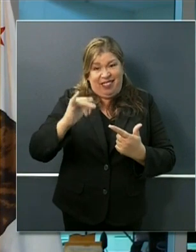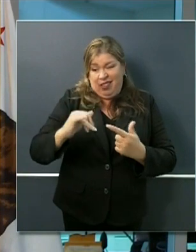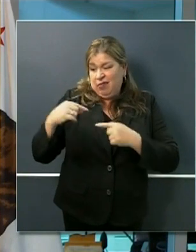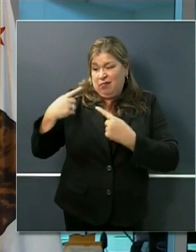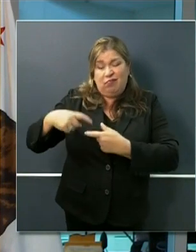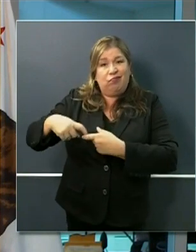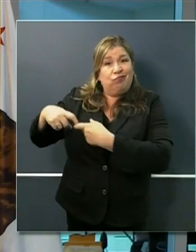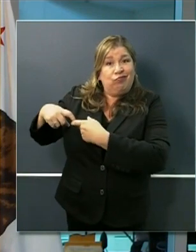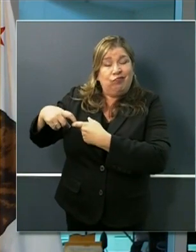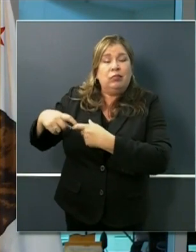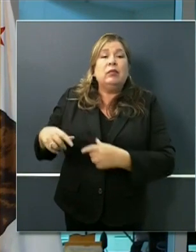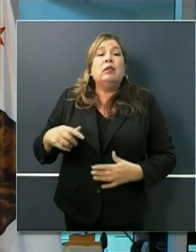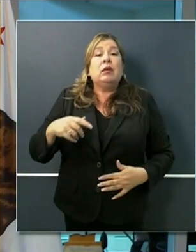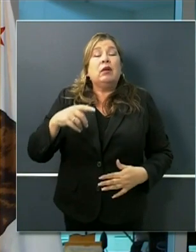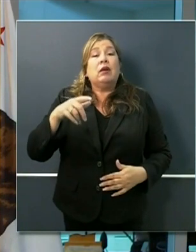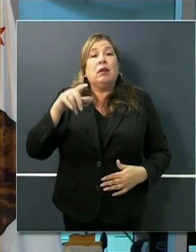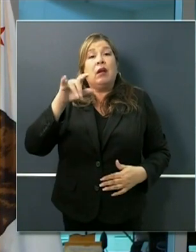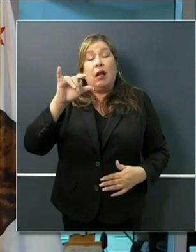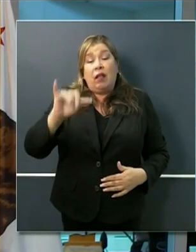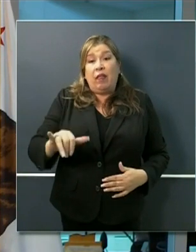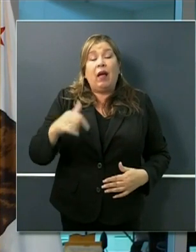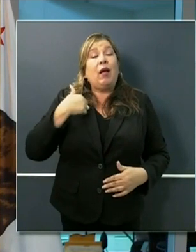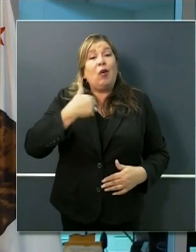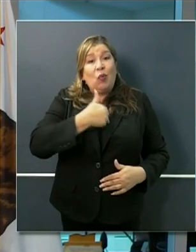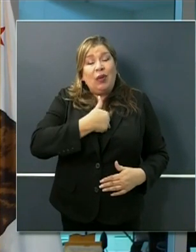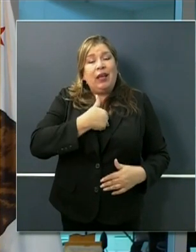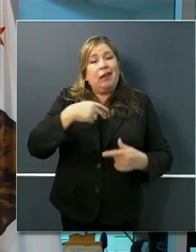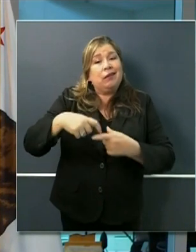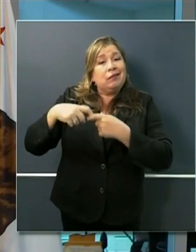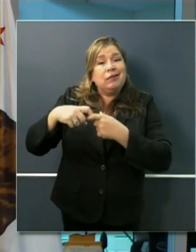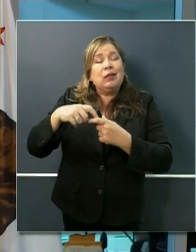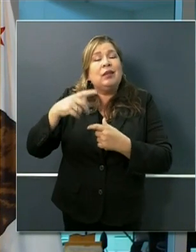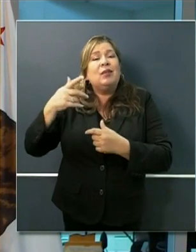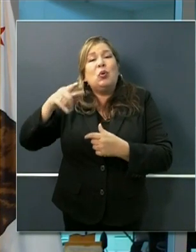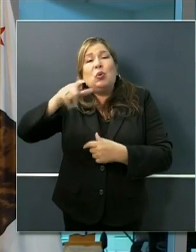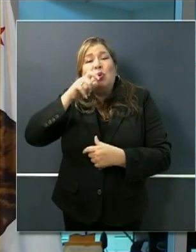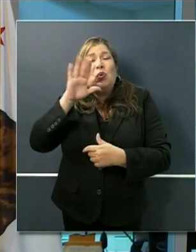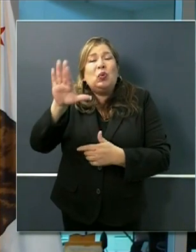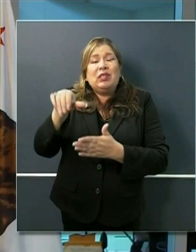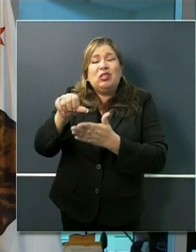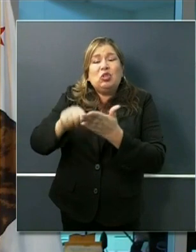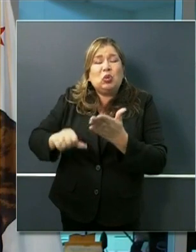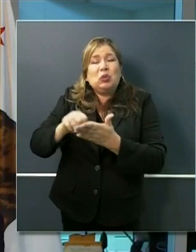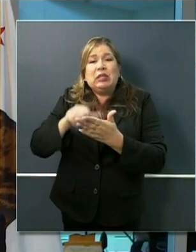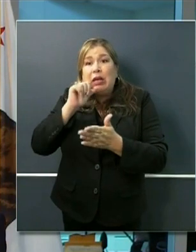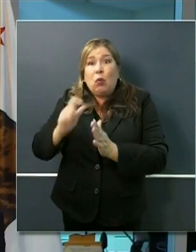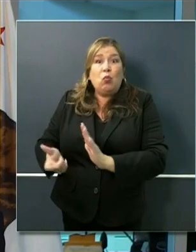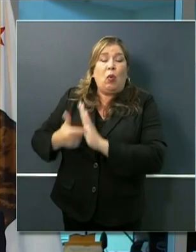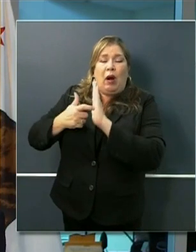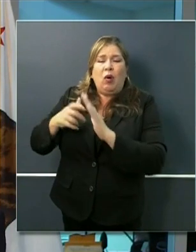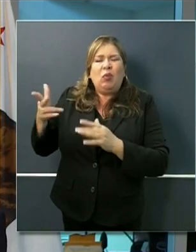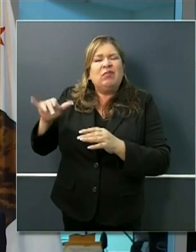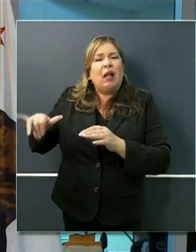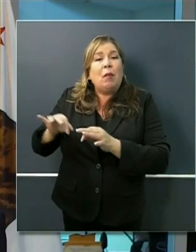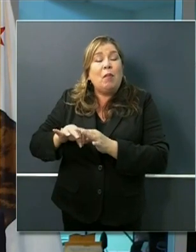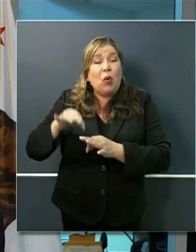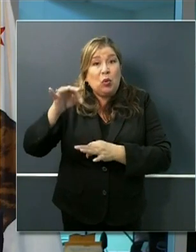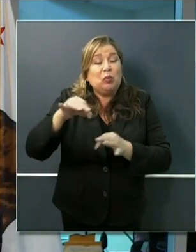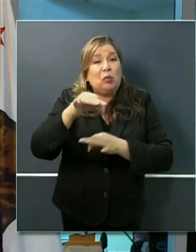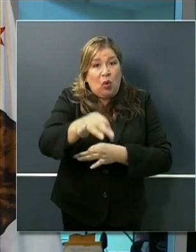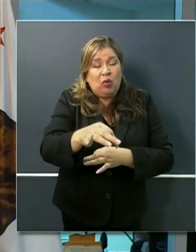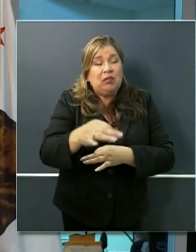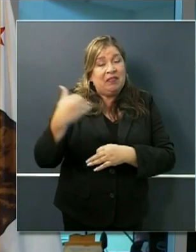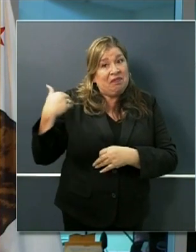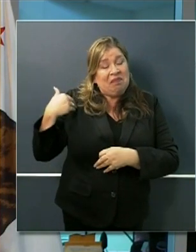capacity has been developed by cancelling elective surgeries for example or putting off or postponing things that aren't so immediate